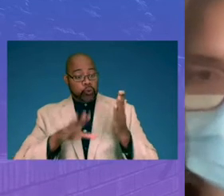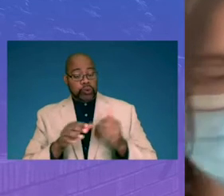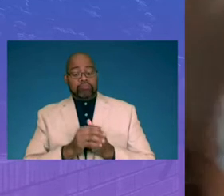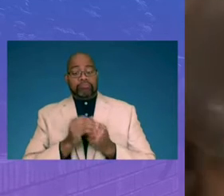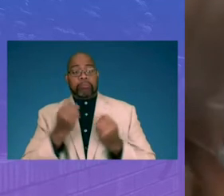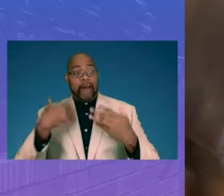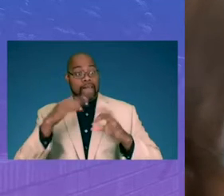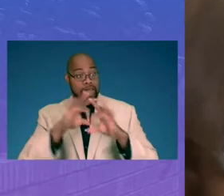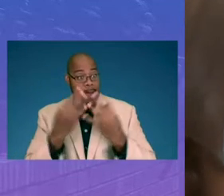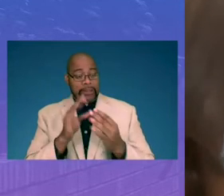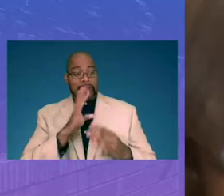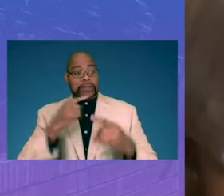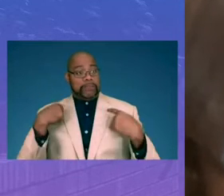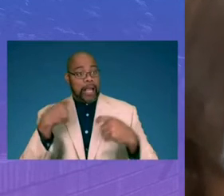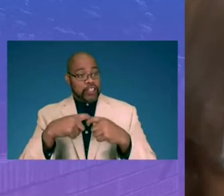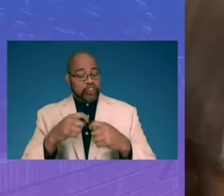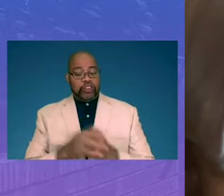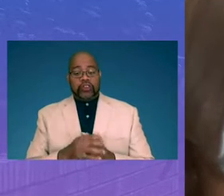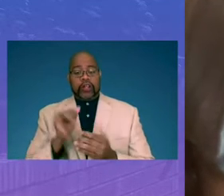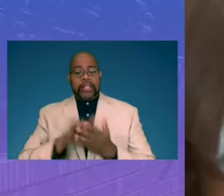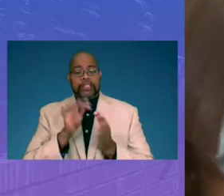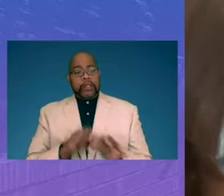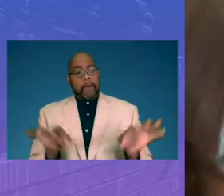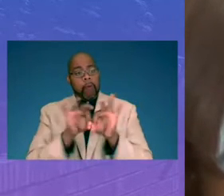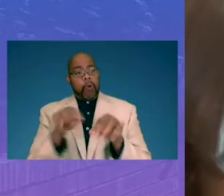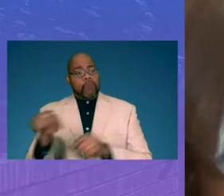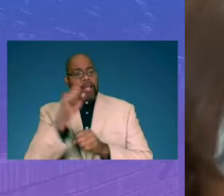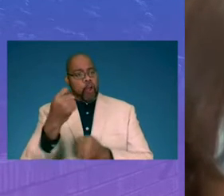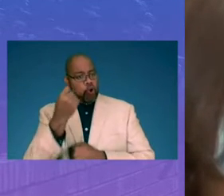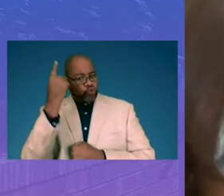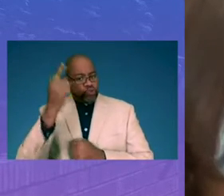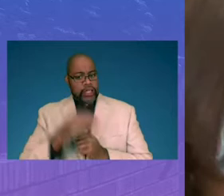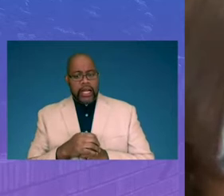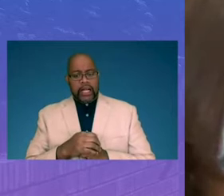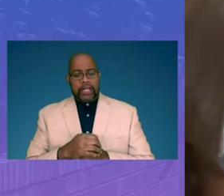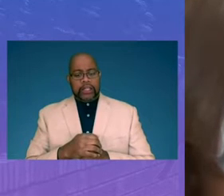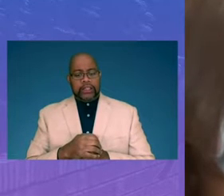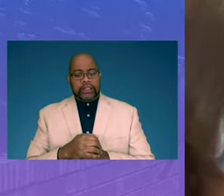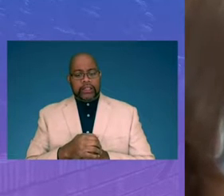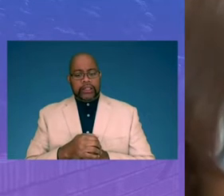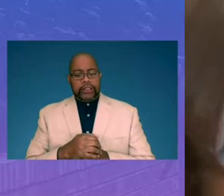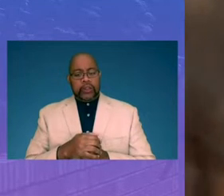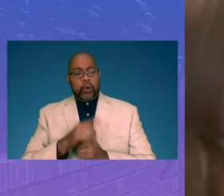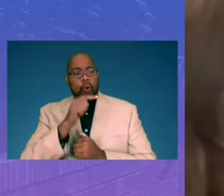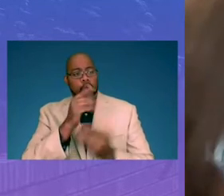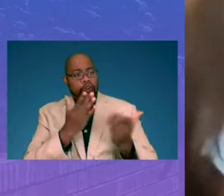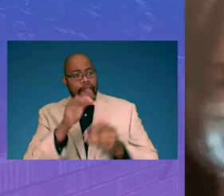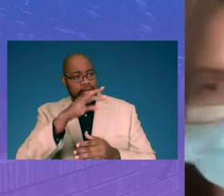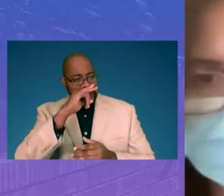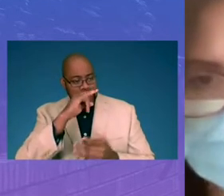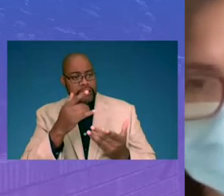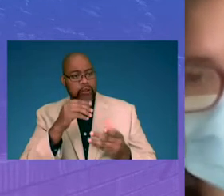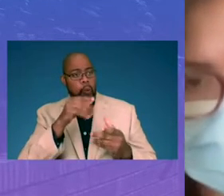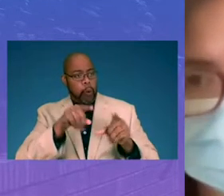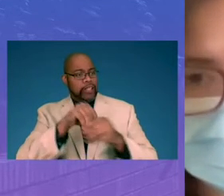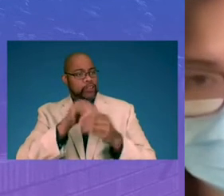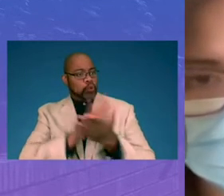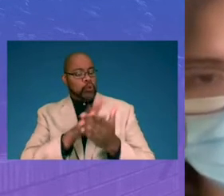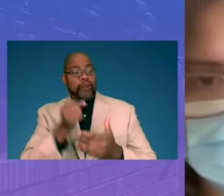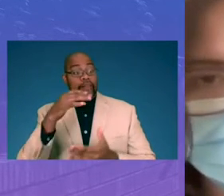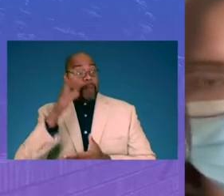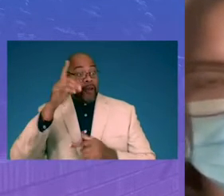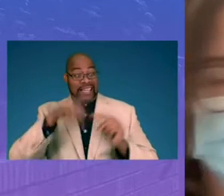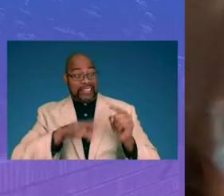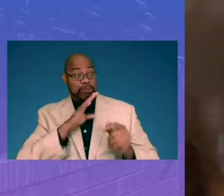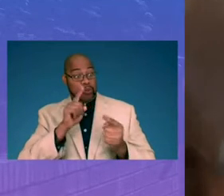families speak Spanish. So, it's important that they can understand who is serving their child while they're in school. So, if the parent can't speak